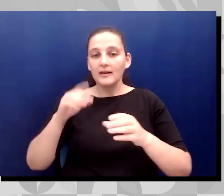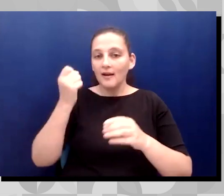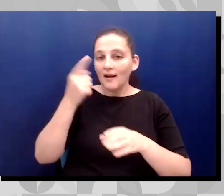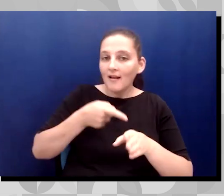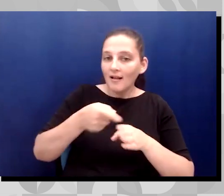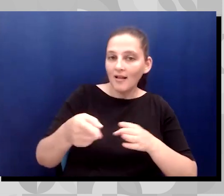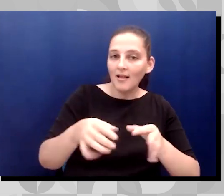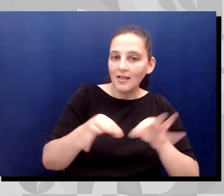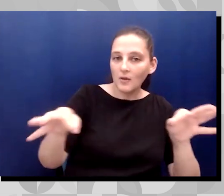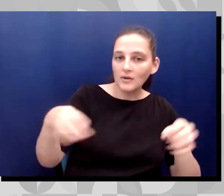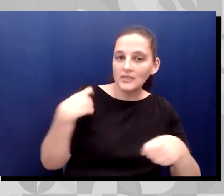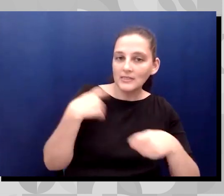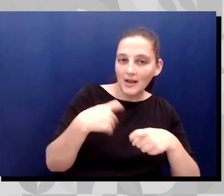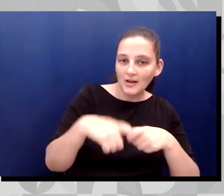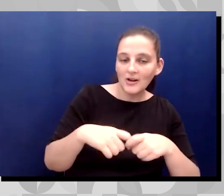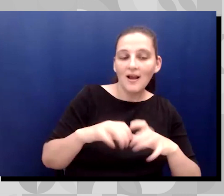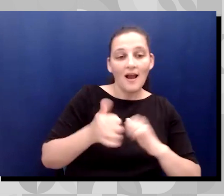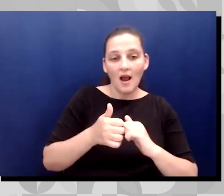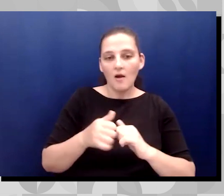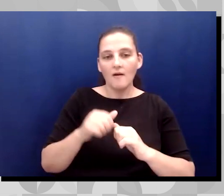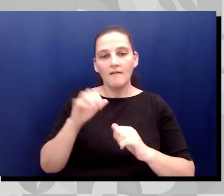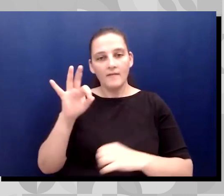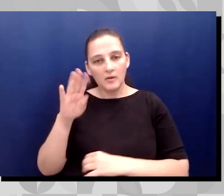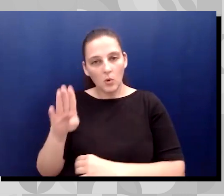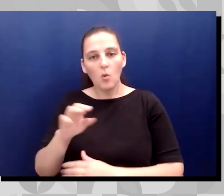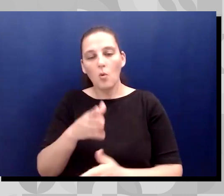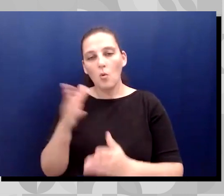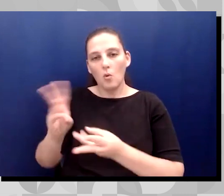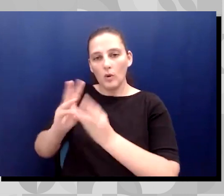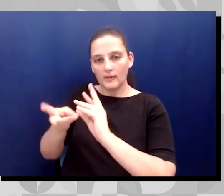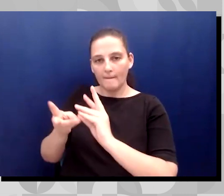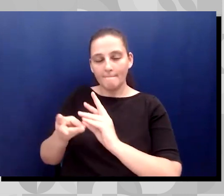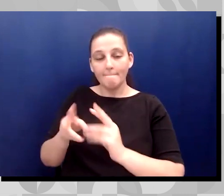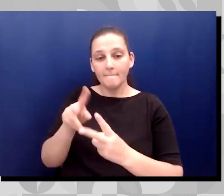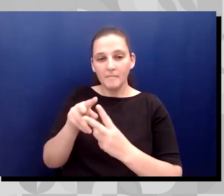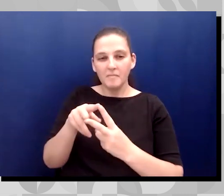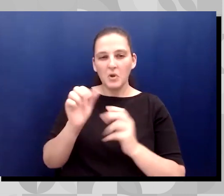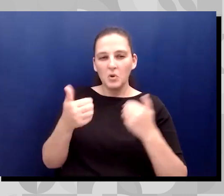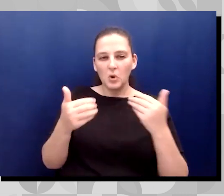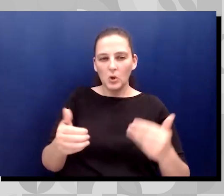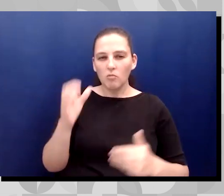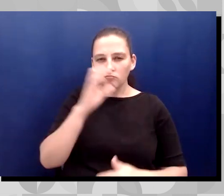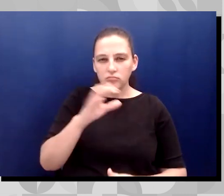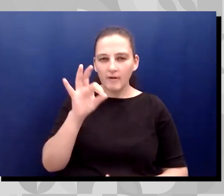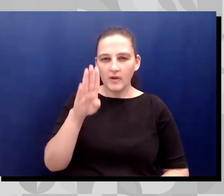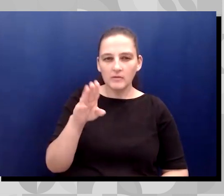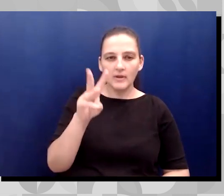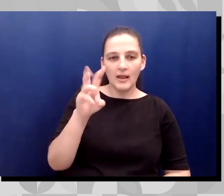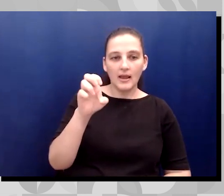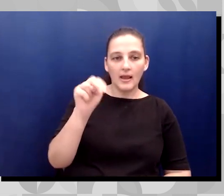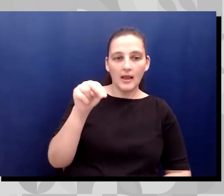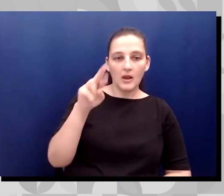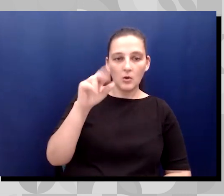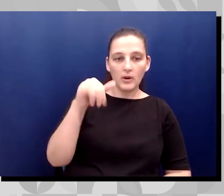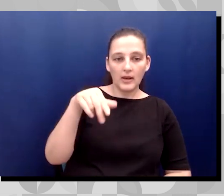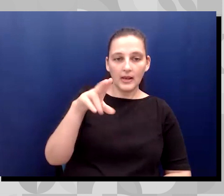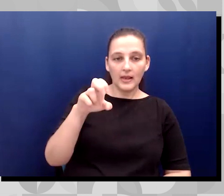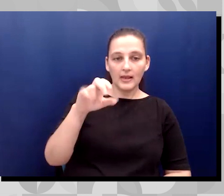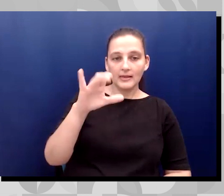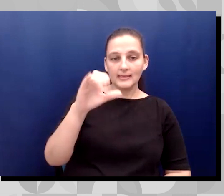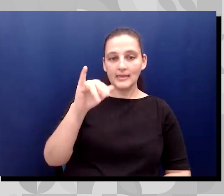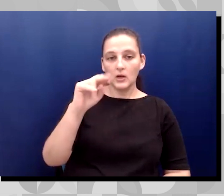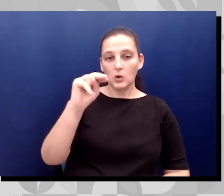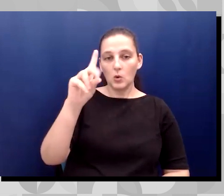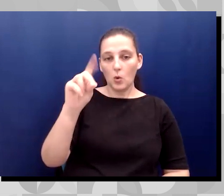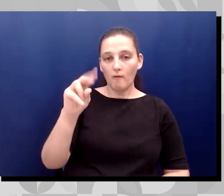You can find us by searching Facebook for Enrique Siendo Vidas USA. We still have a long way to